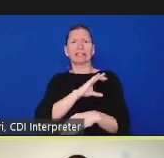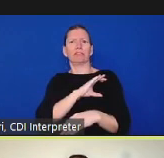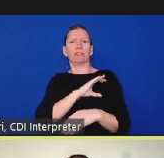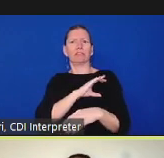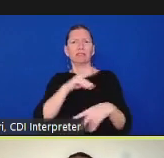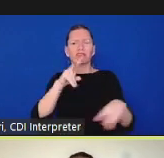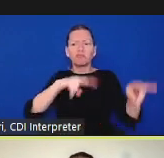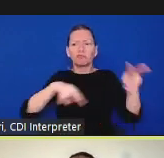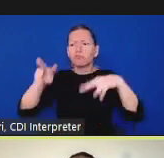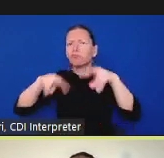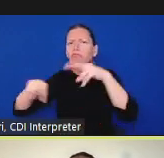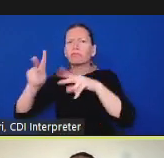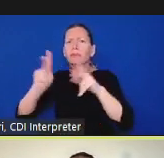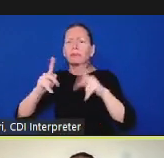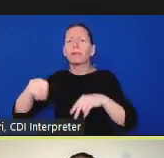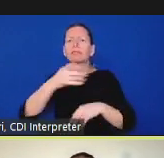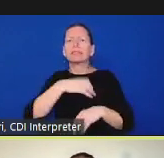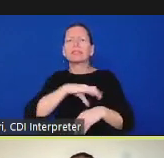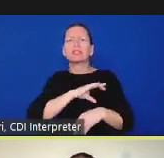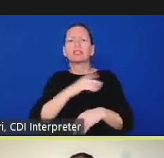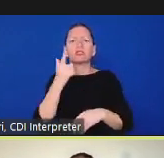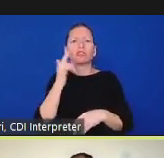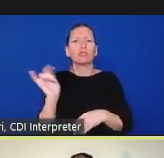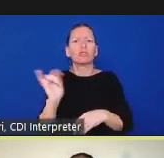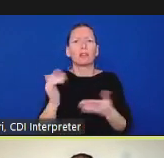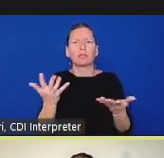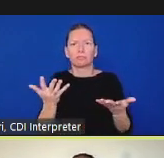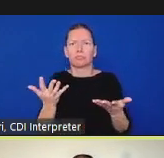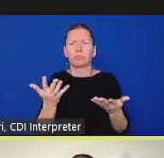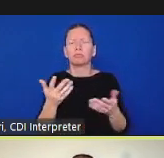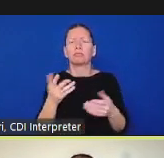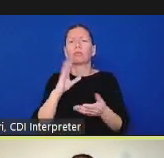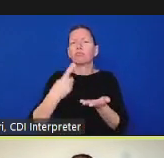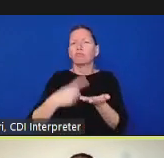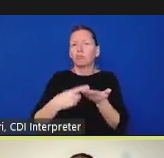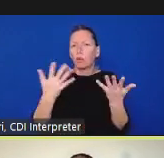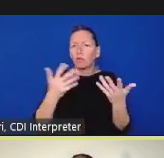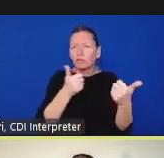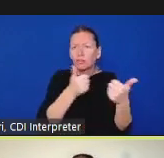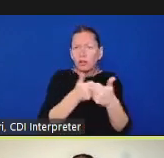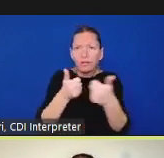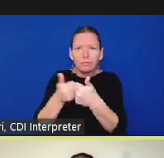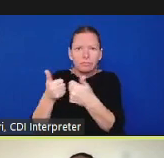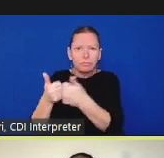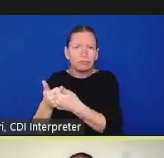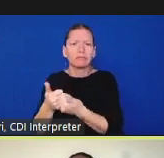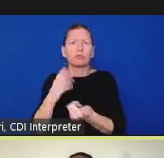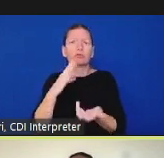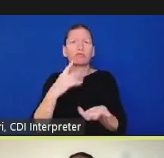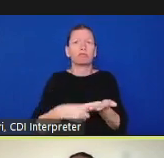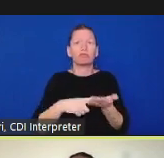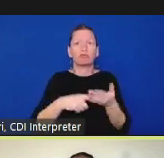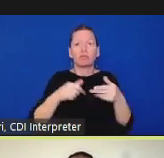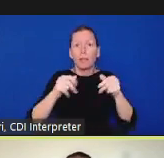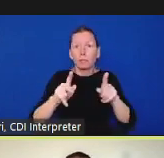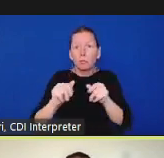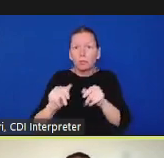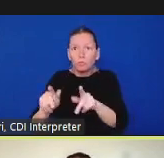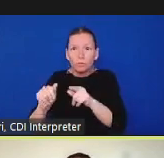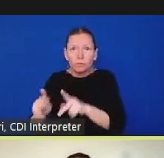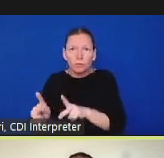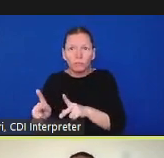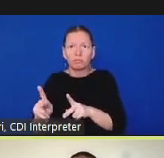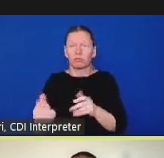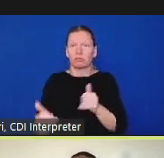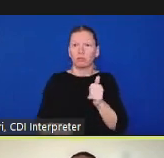then the bulk of the time today will be spent on listening to your experiences and ideas we certainly again